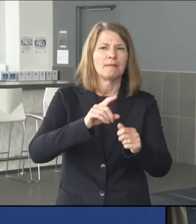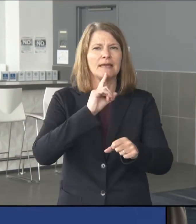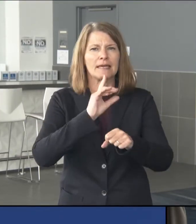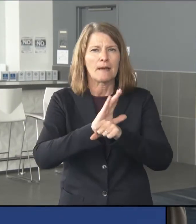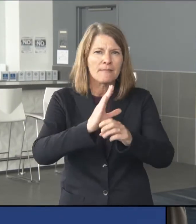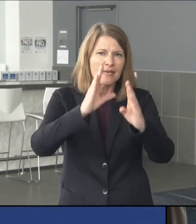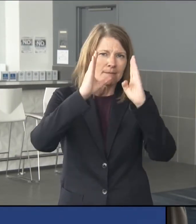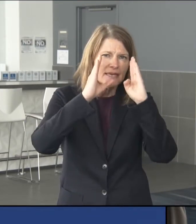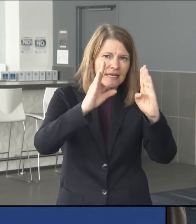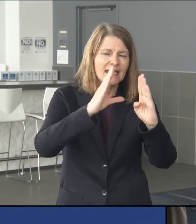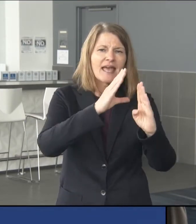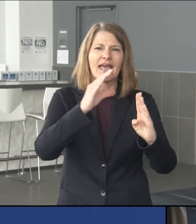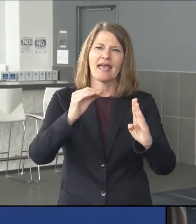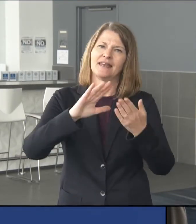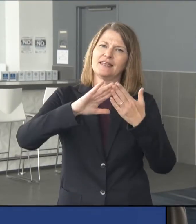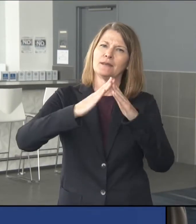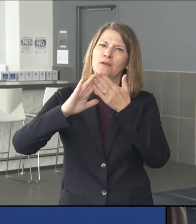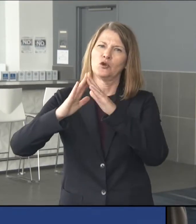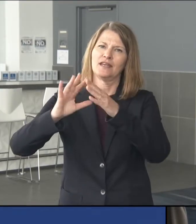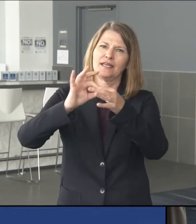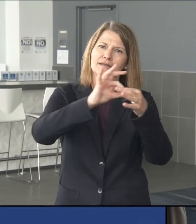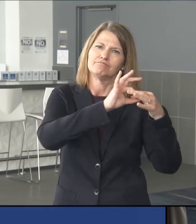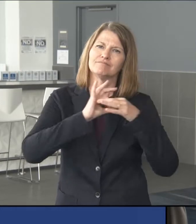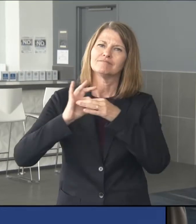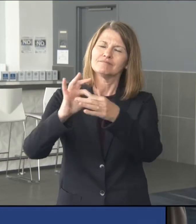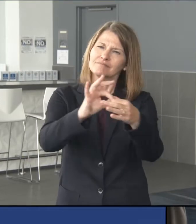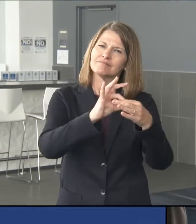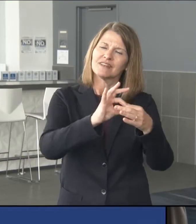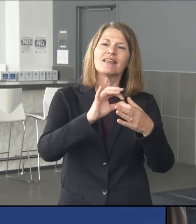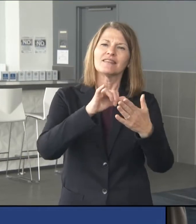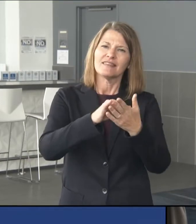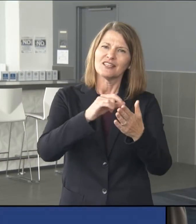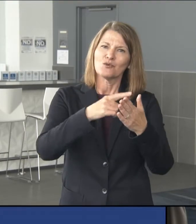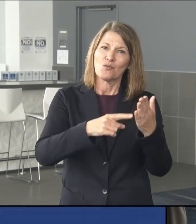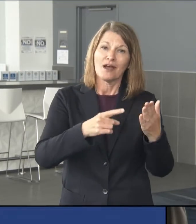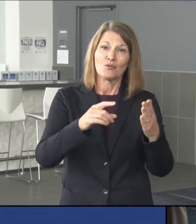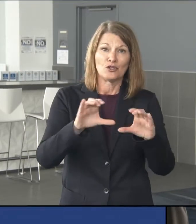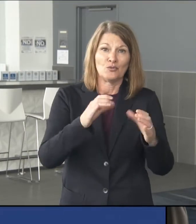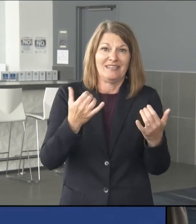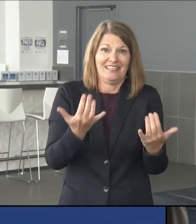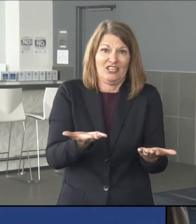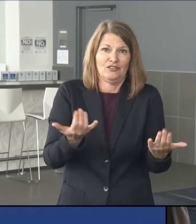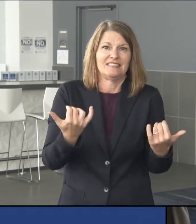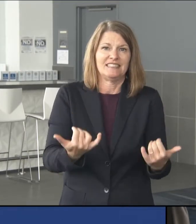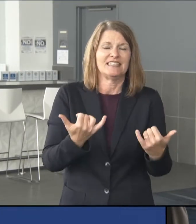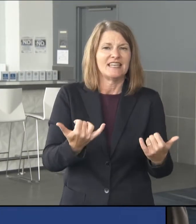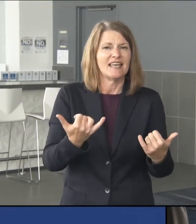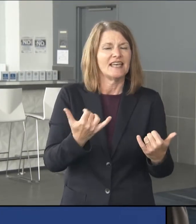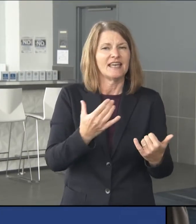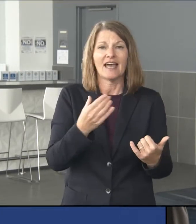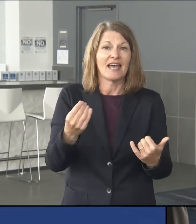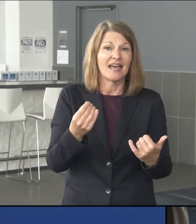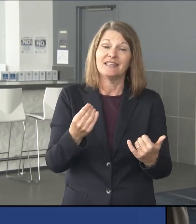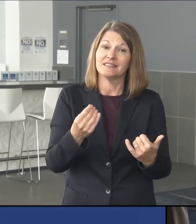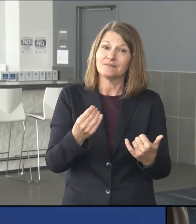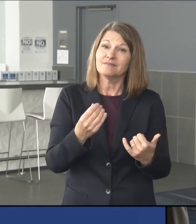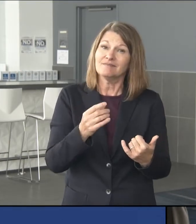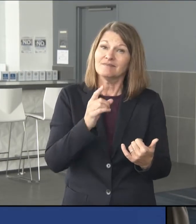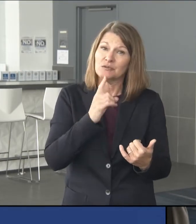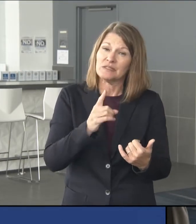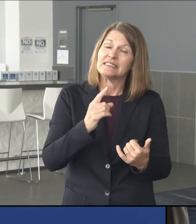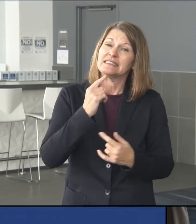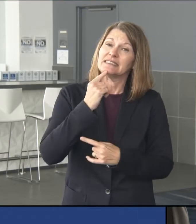and community. That's what's called for today, and the stakes are high.